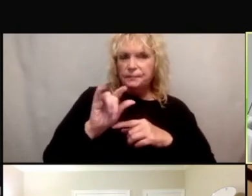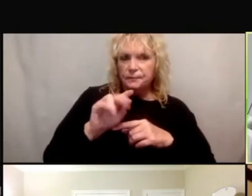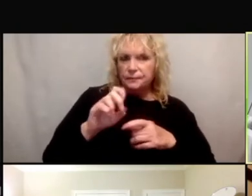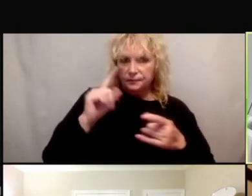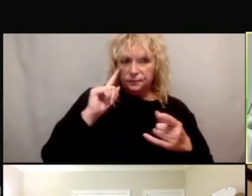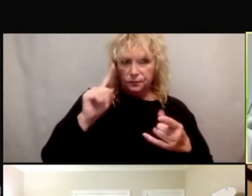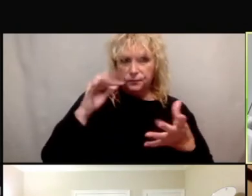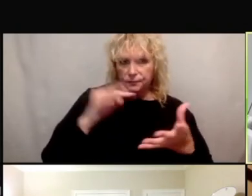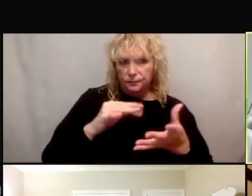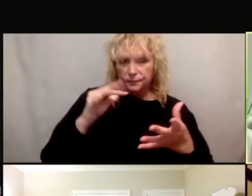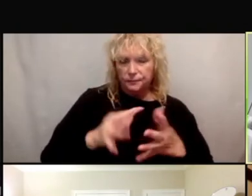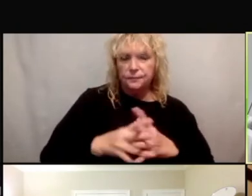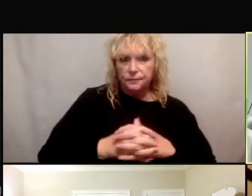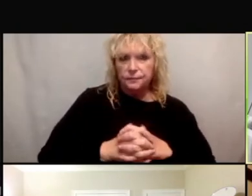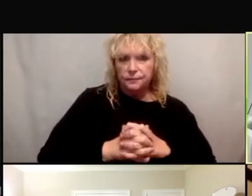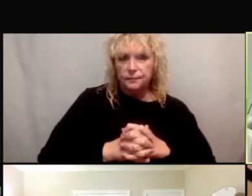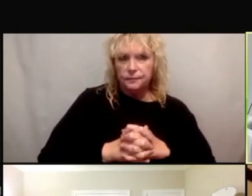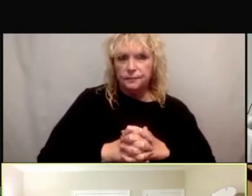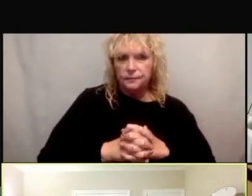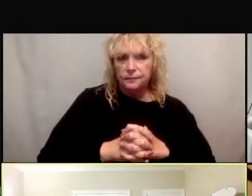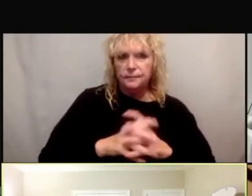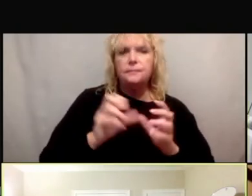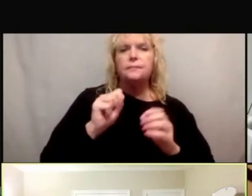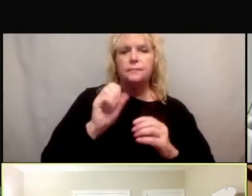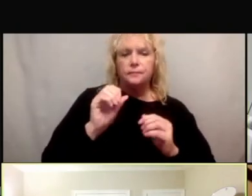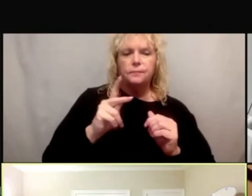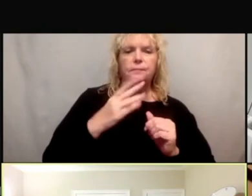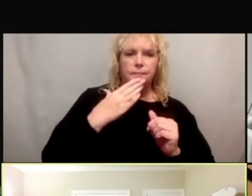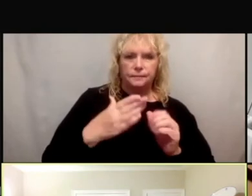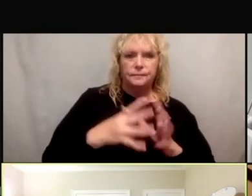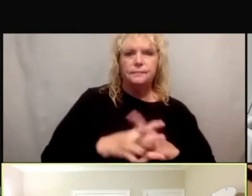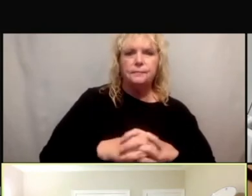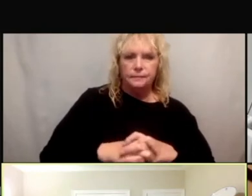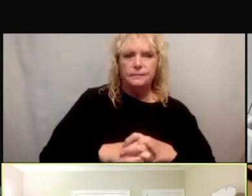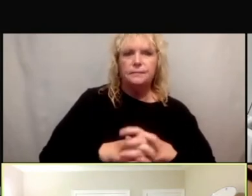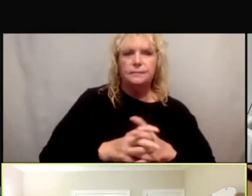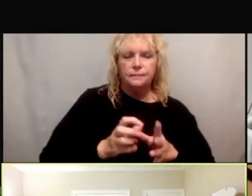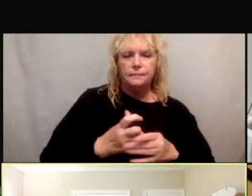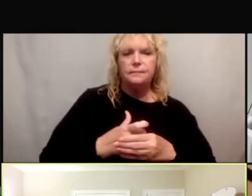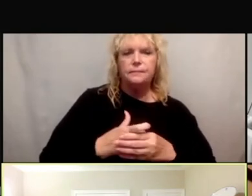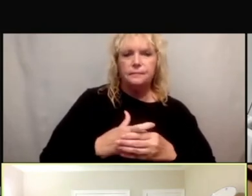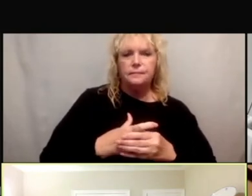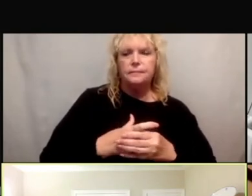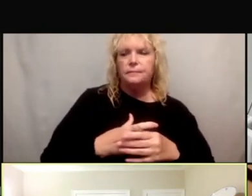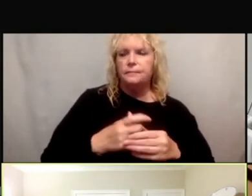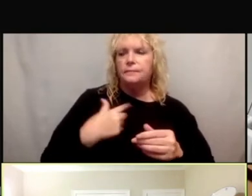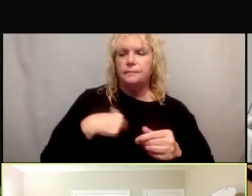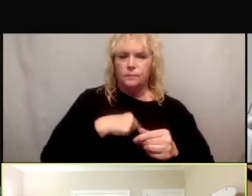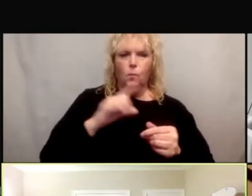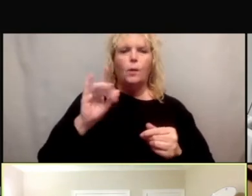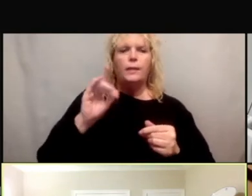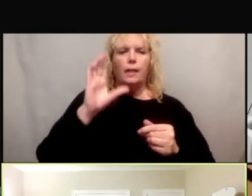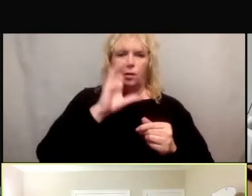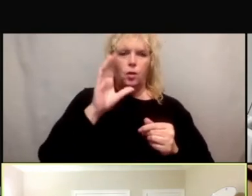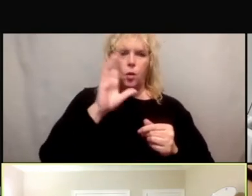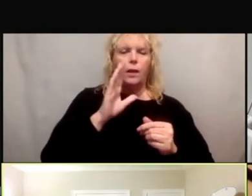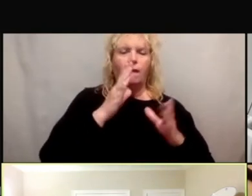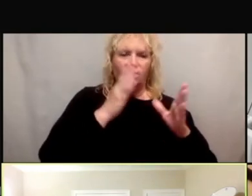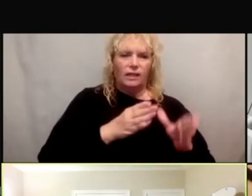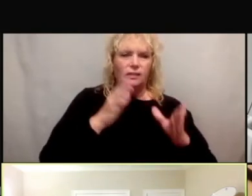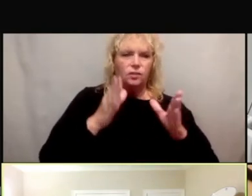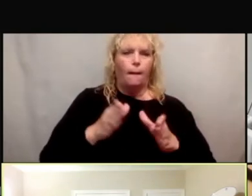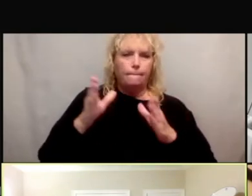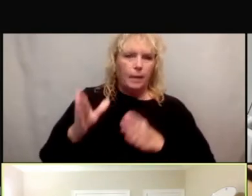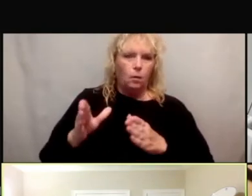Mm-hmm. Thank you. So we have looked at the individual barriers and we've looked at systemic